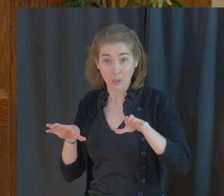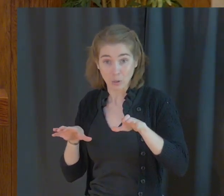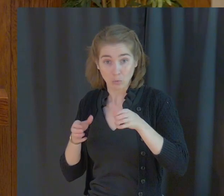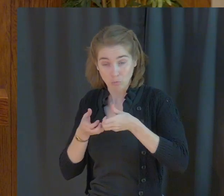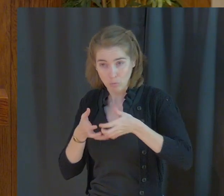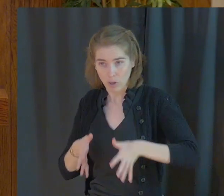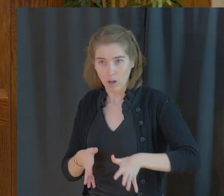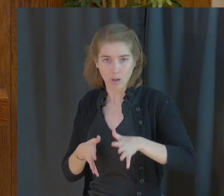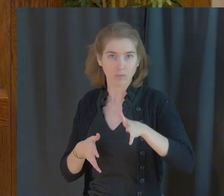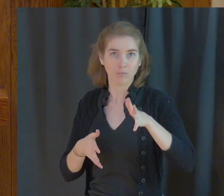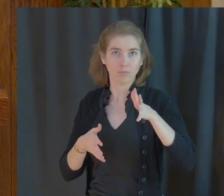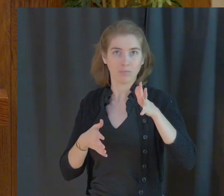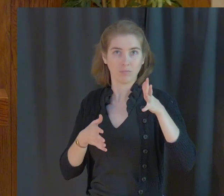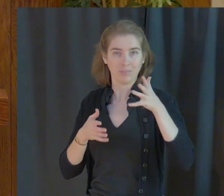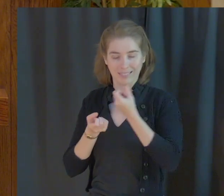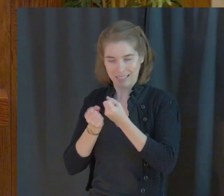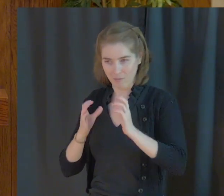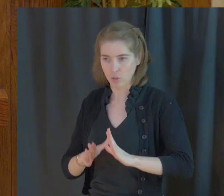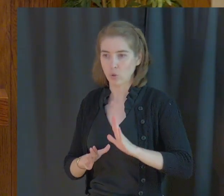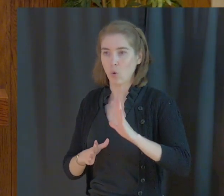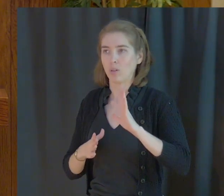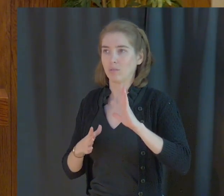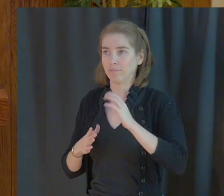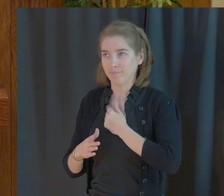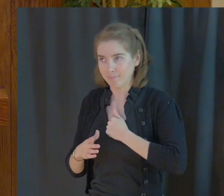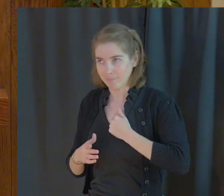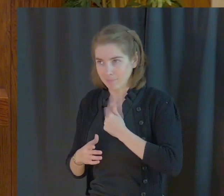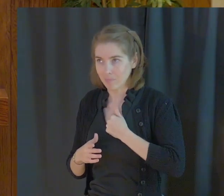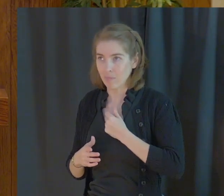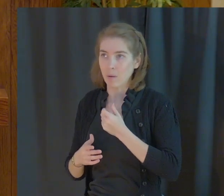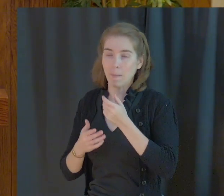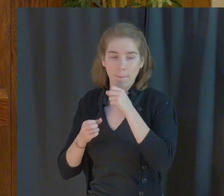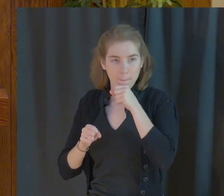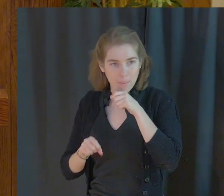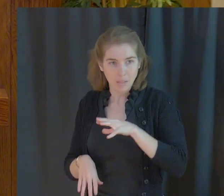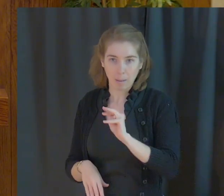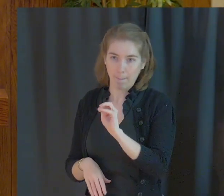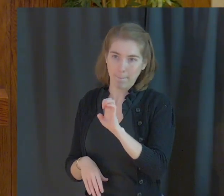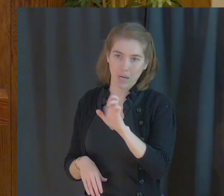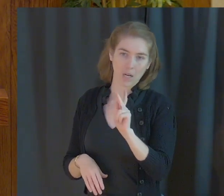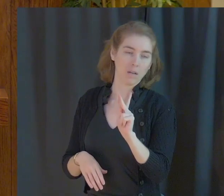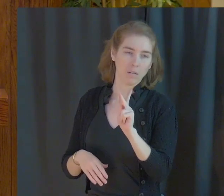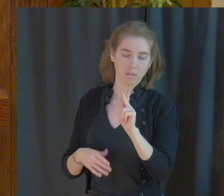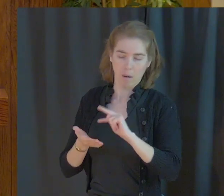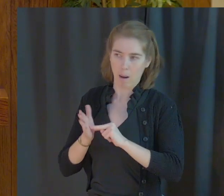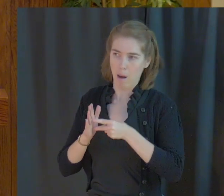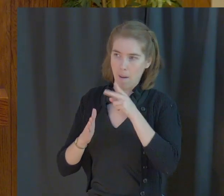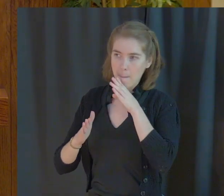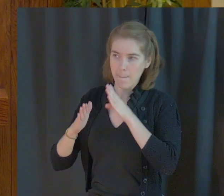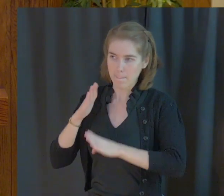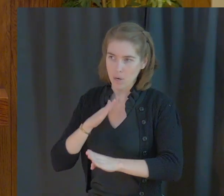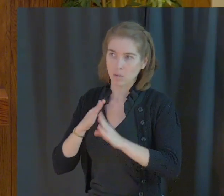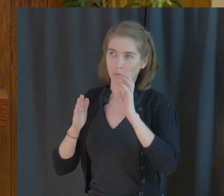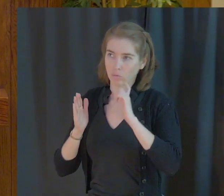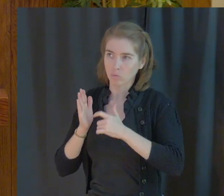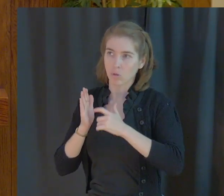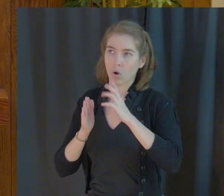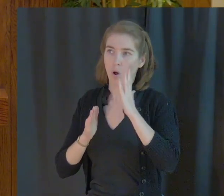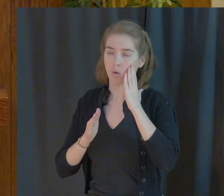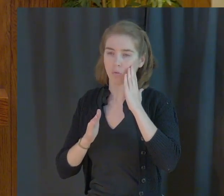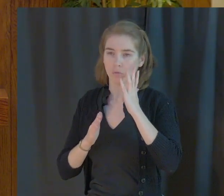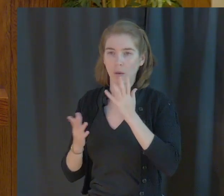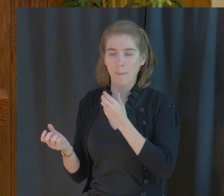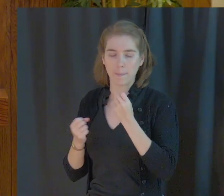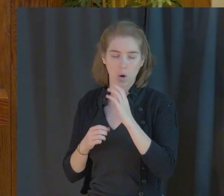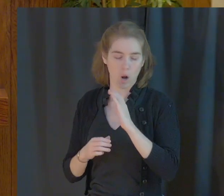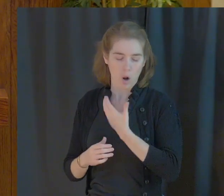without our savior and so we mourn over those things blessed are the meek being humble before God acknowledging his greatness and his power in